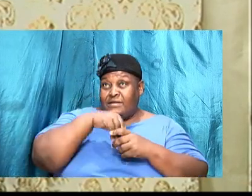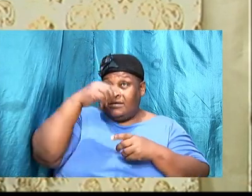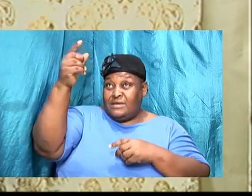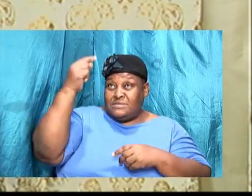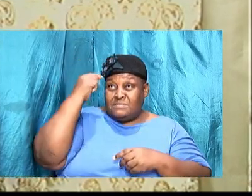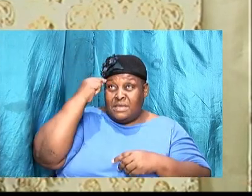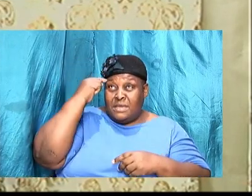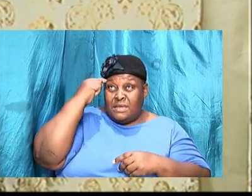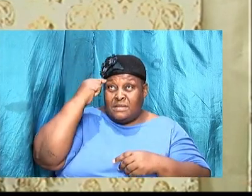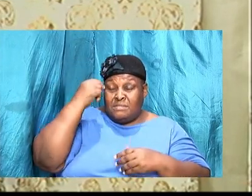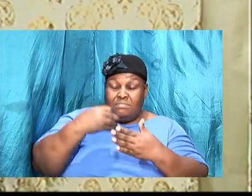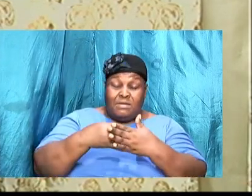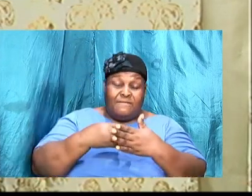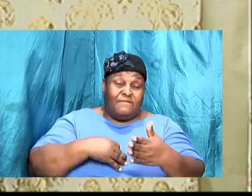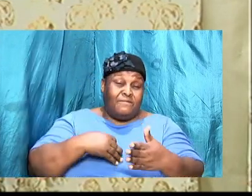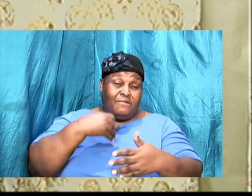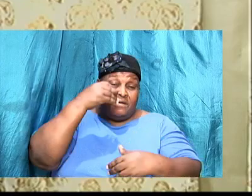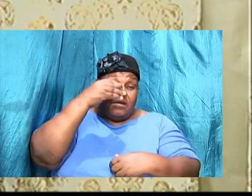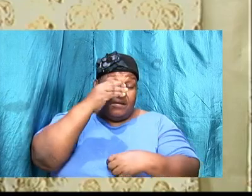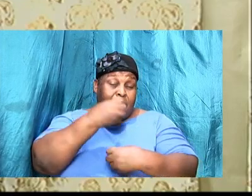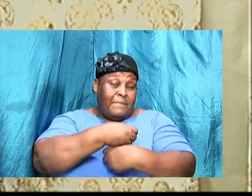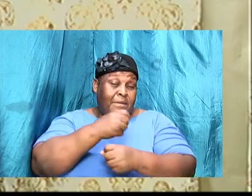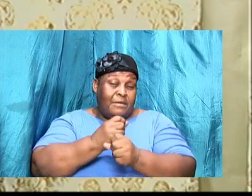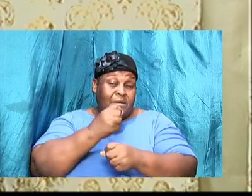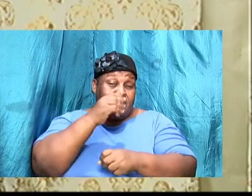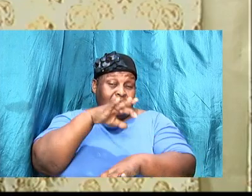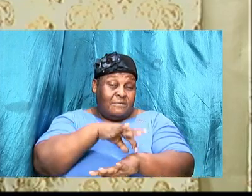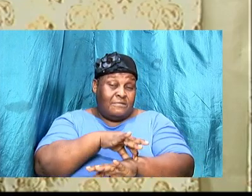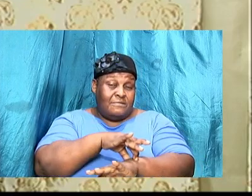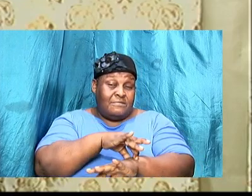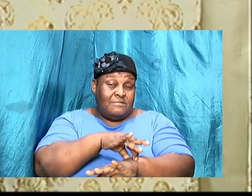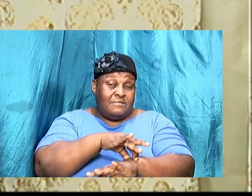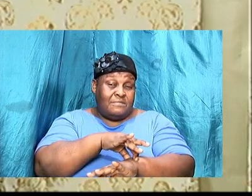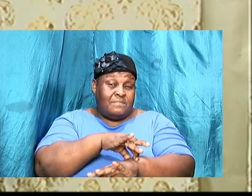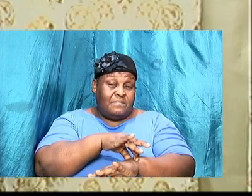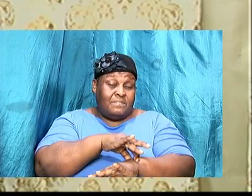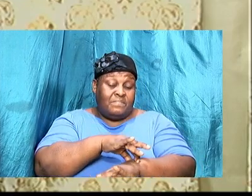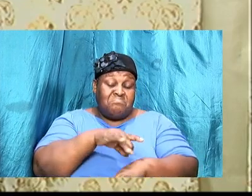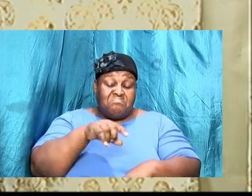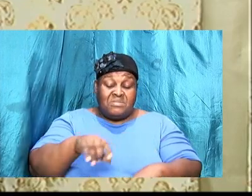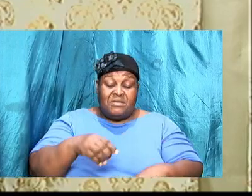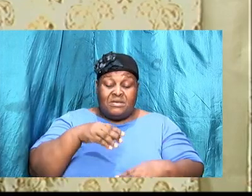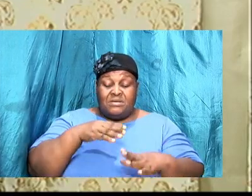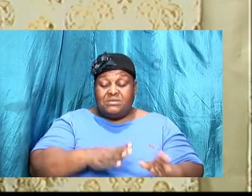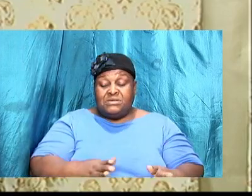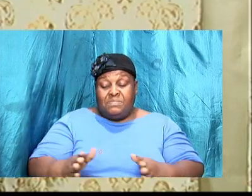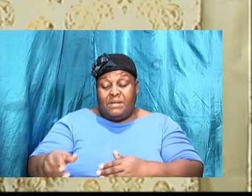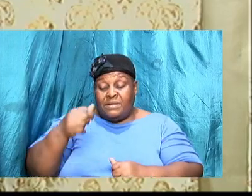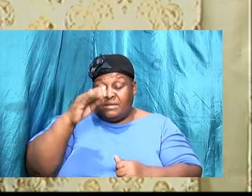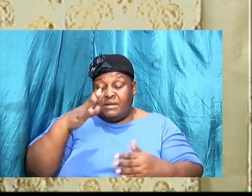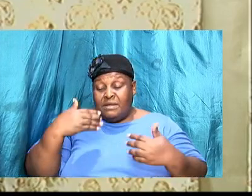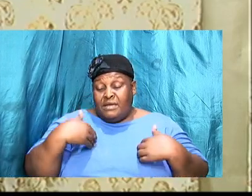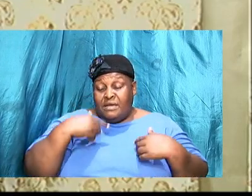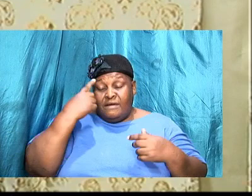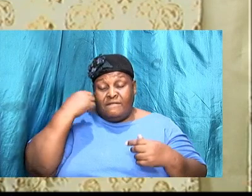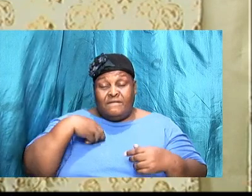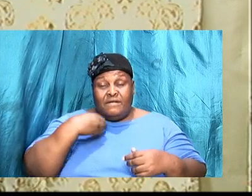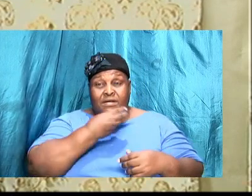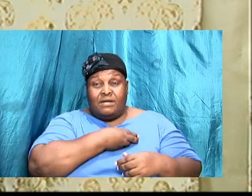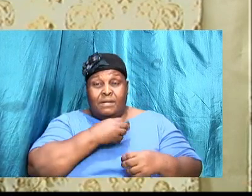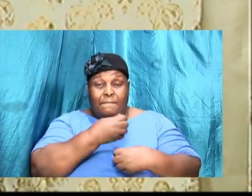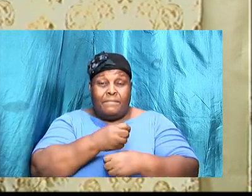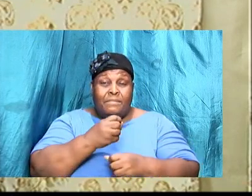the earth, this plan that God has for us. We want to make sure that, as